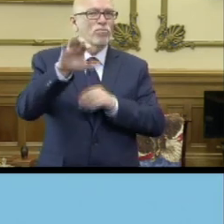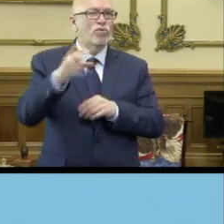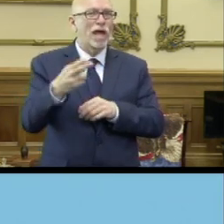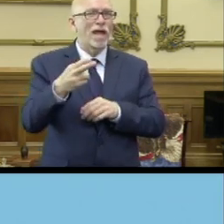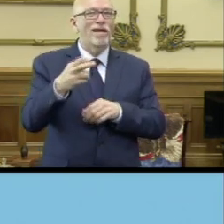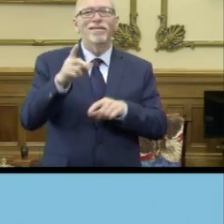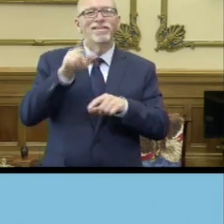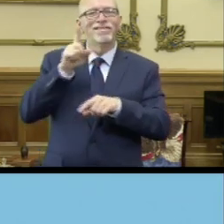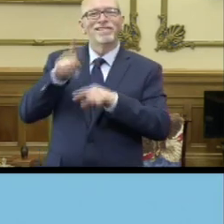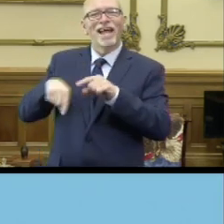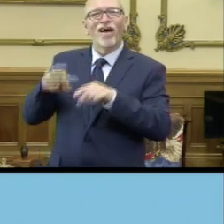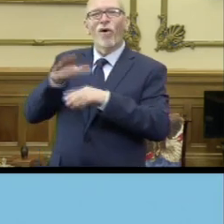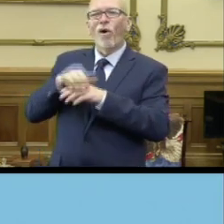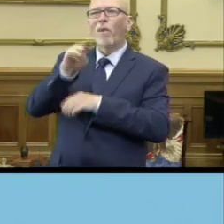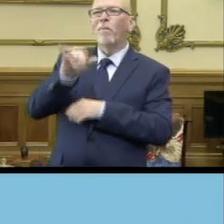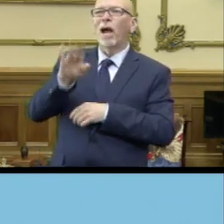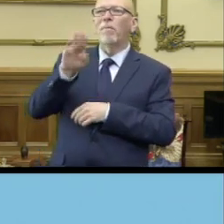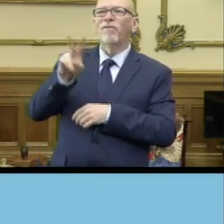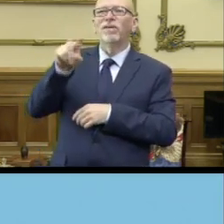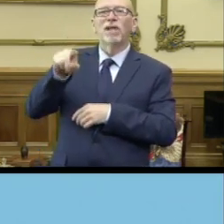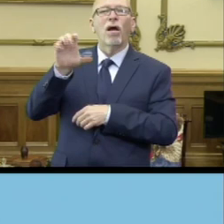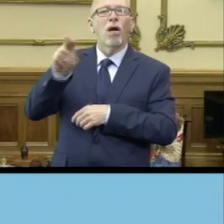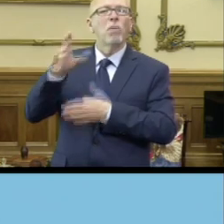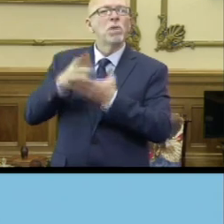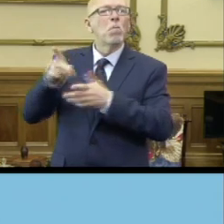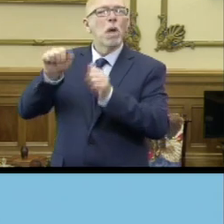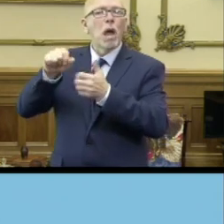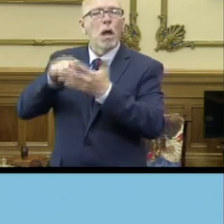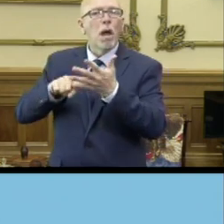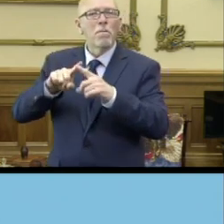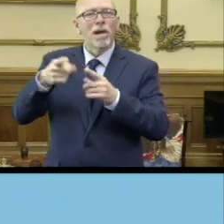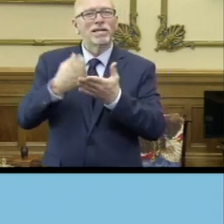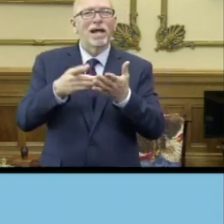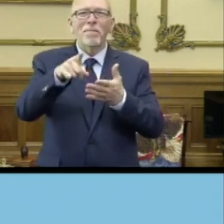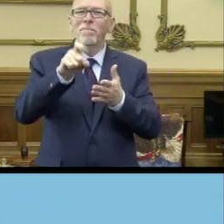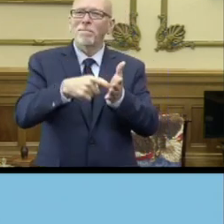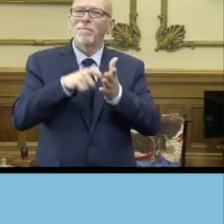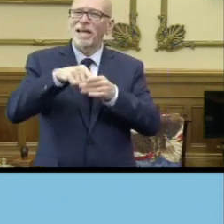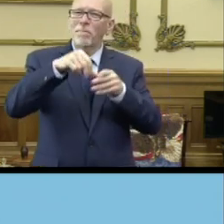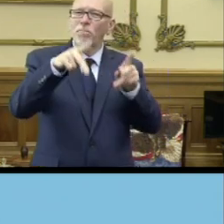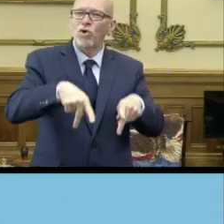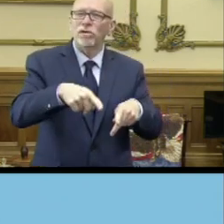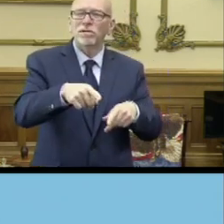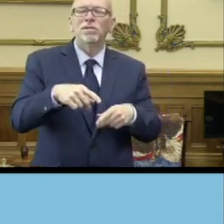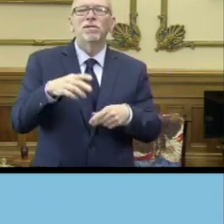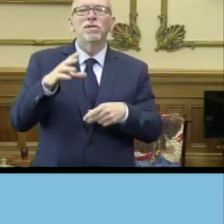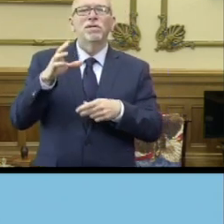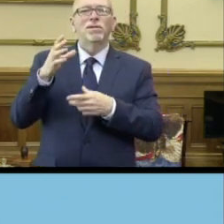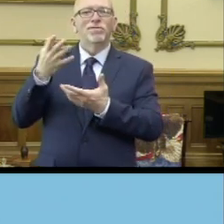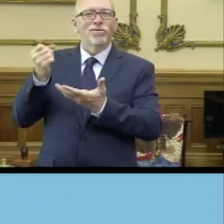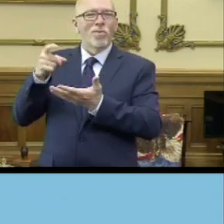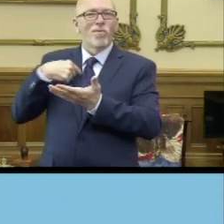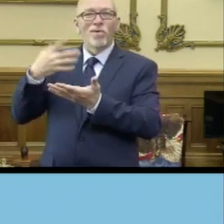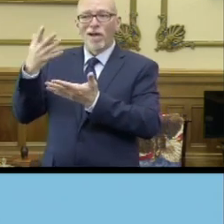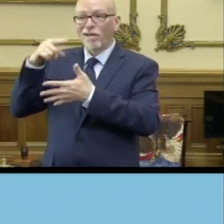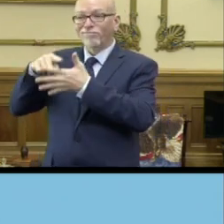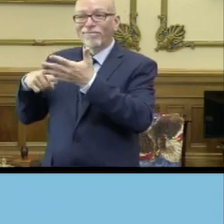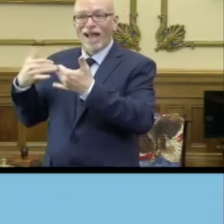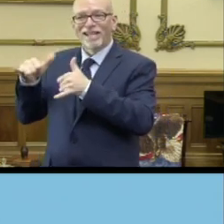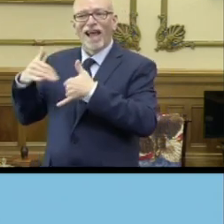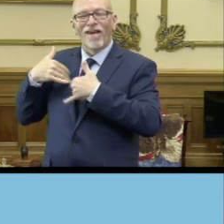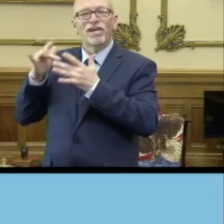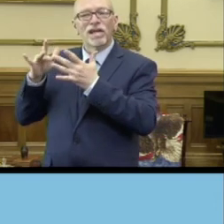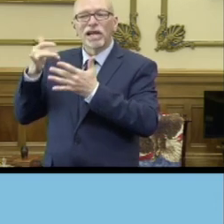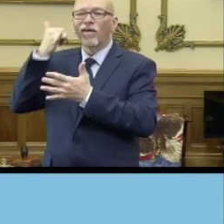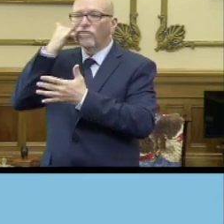that you cannot do on mybmv.com, at any of our kiosks, through the mail, or through our telephones. We are adding